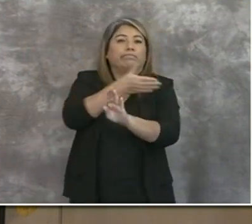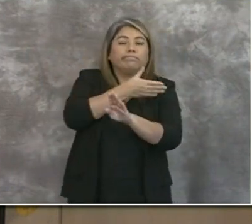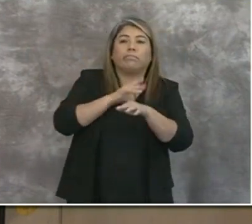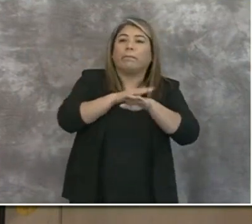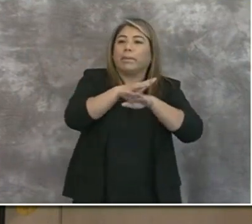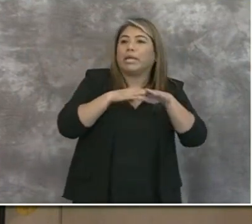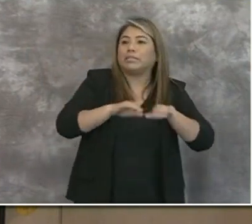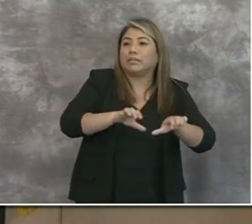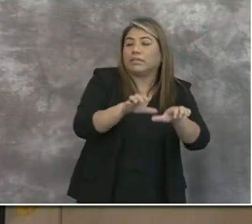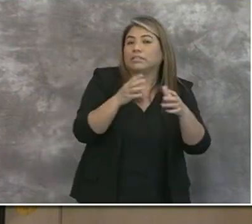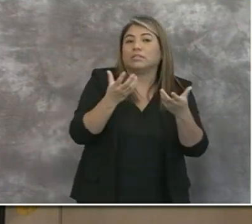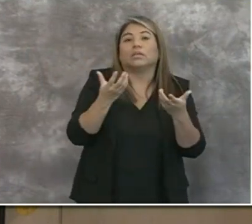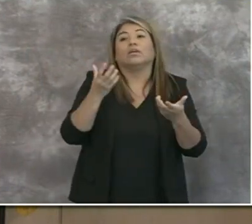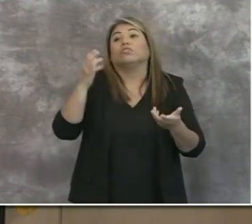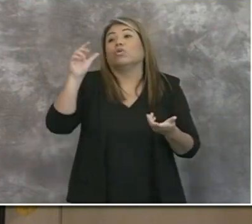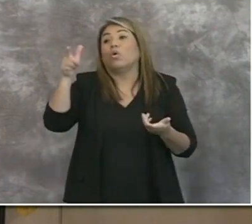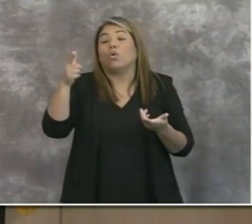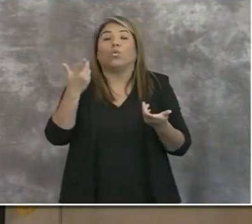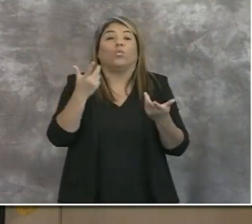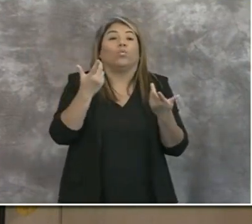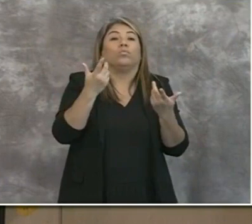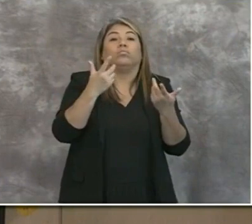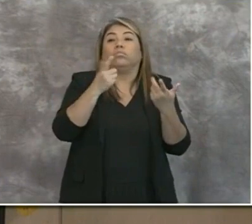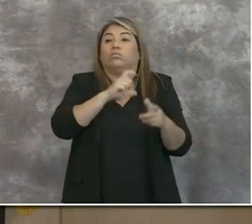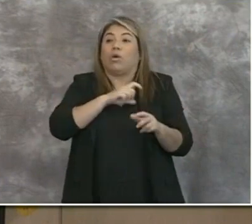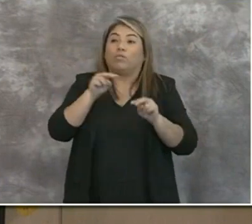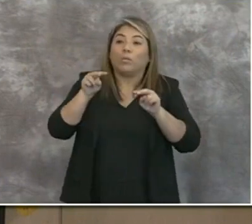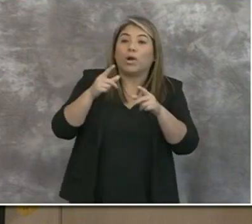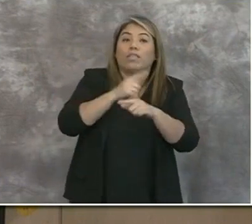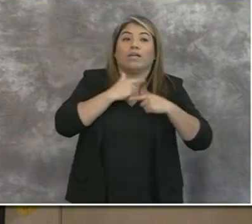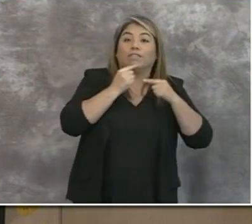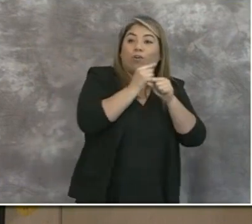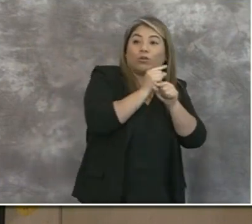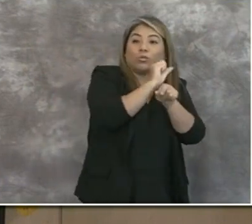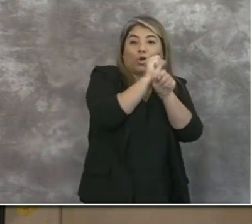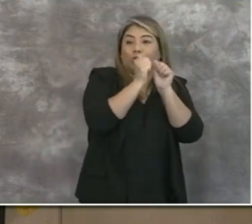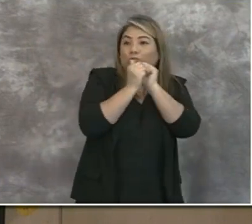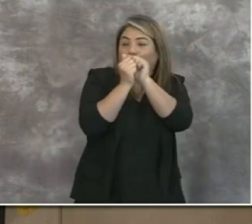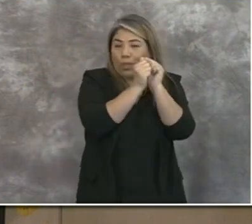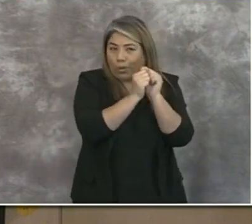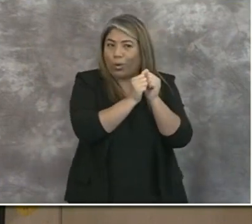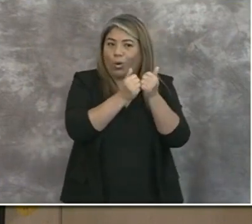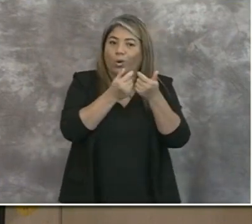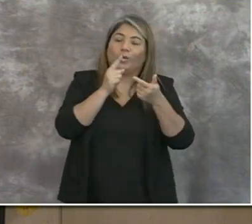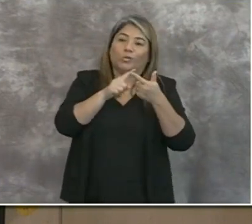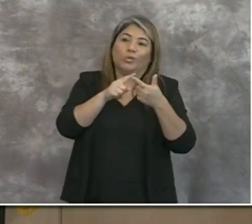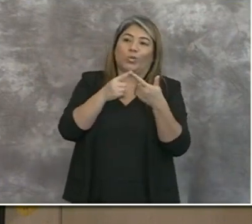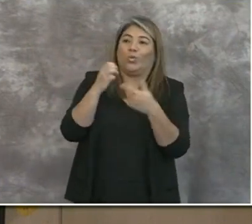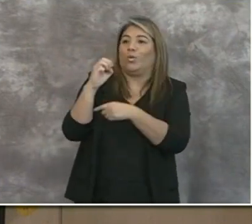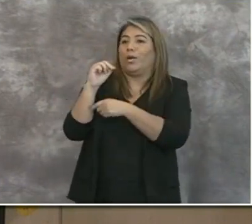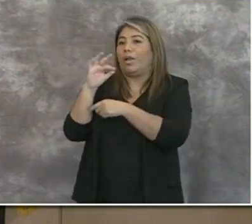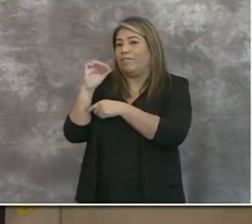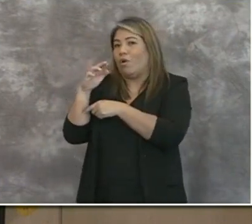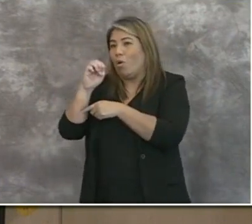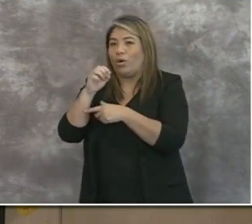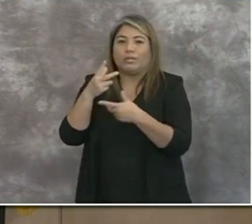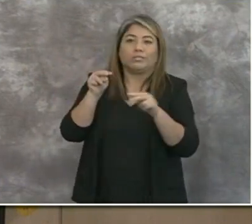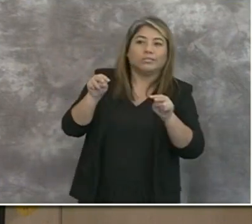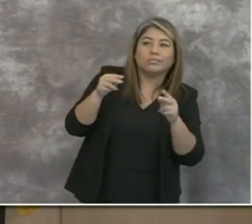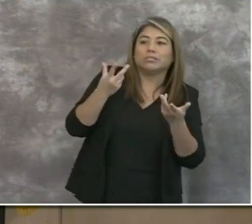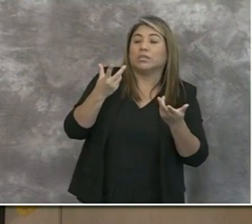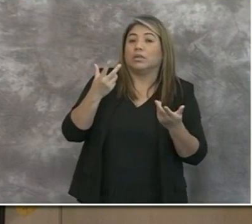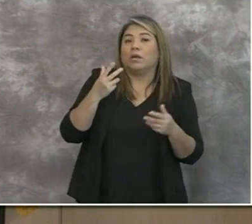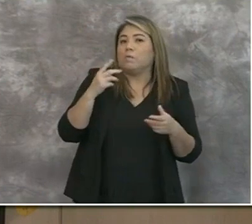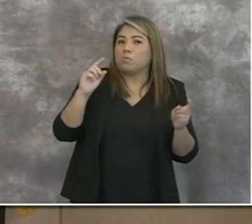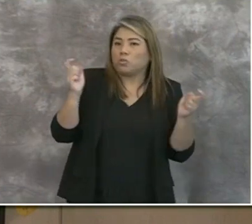that jurisdiction's law enforcement and lifeguards working together to properly enforce the guidance. So no change in who will